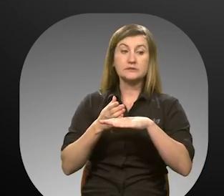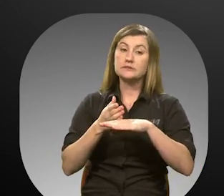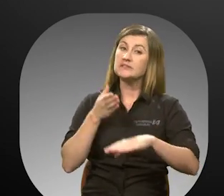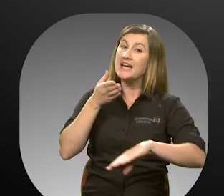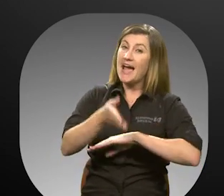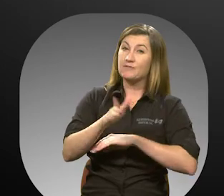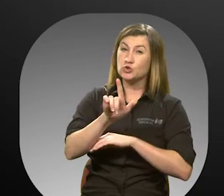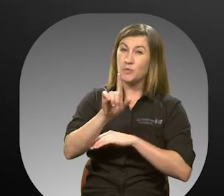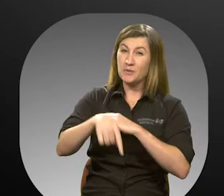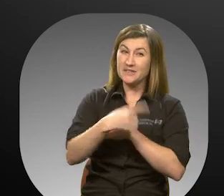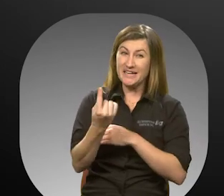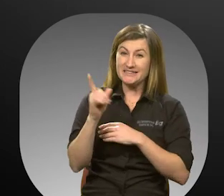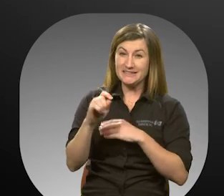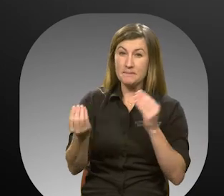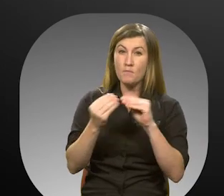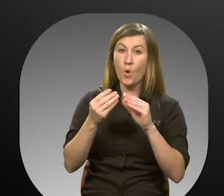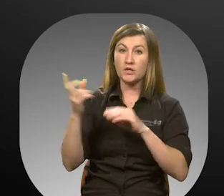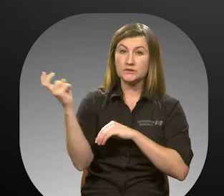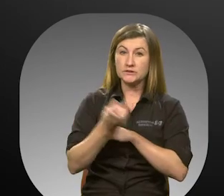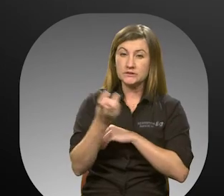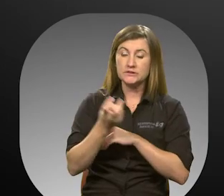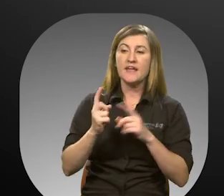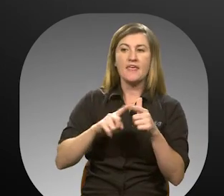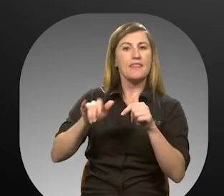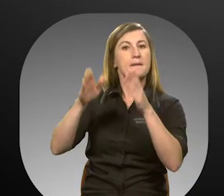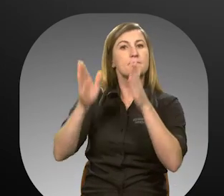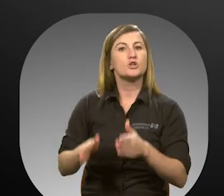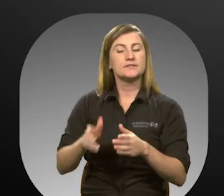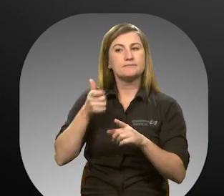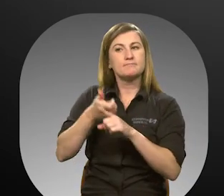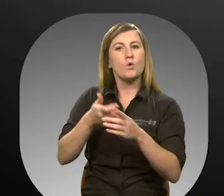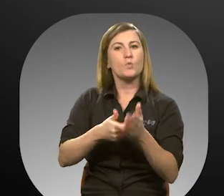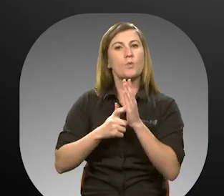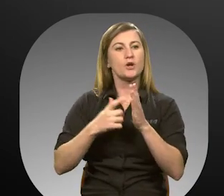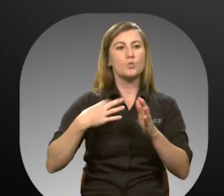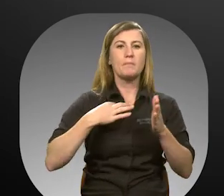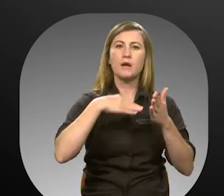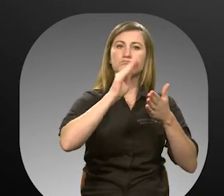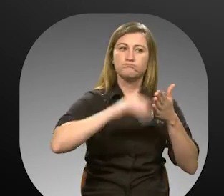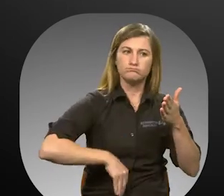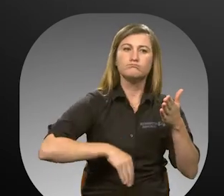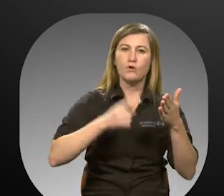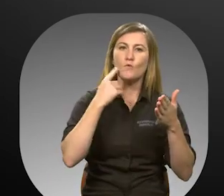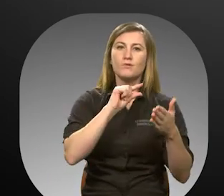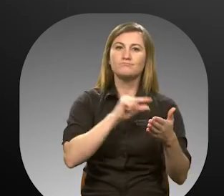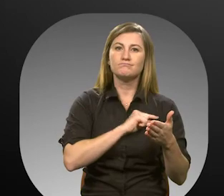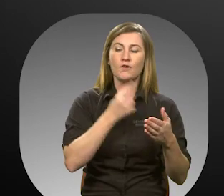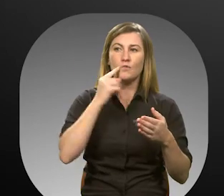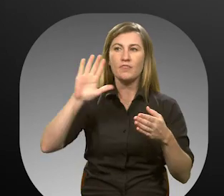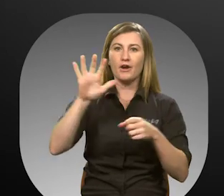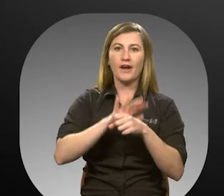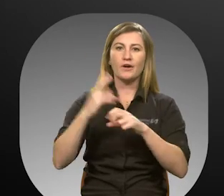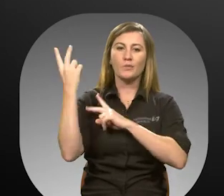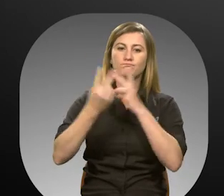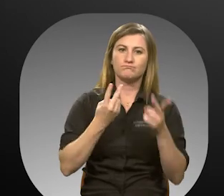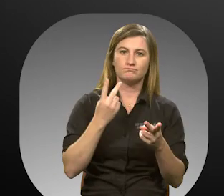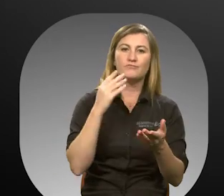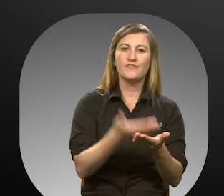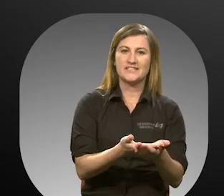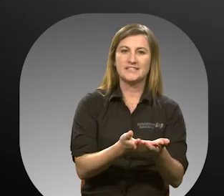the service is needed beyond this period, individuals will be required to apply for eligibility in the area they are visiting.